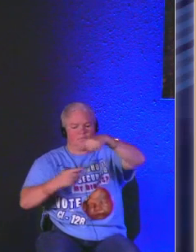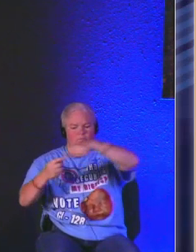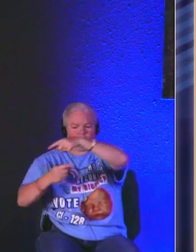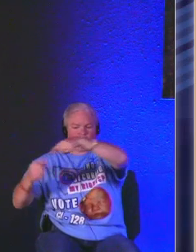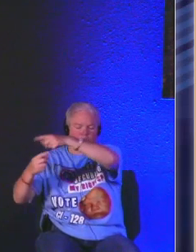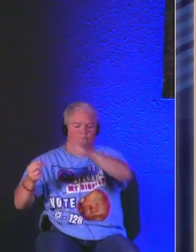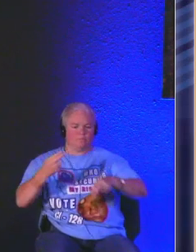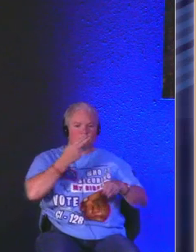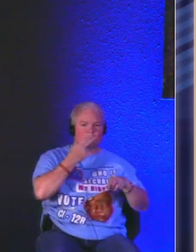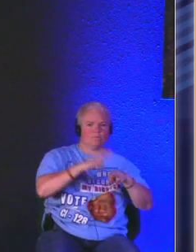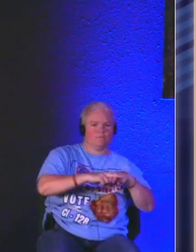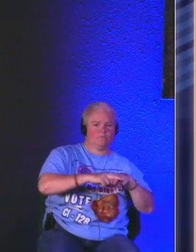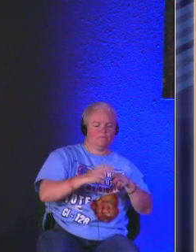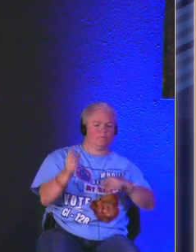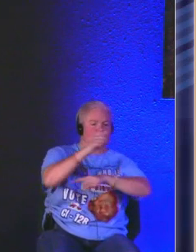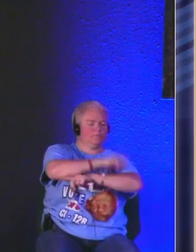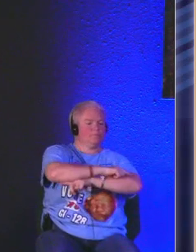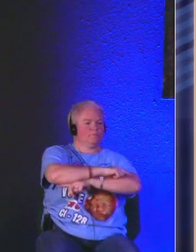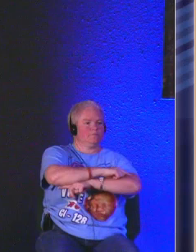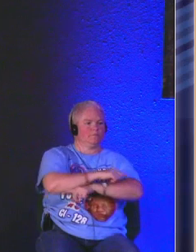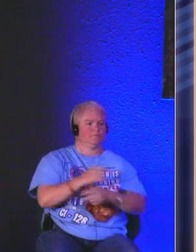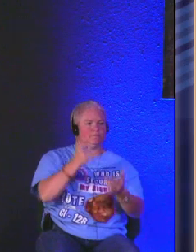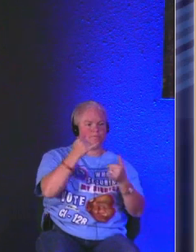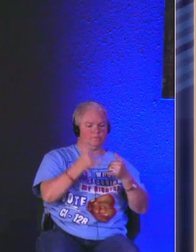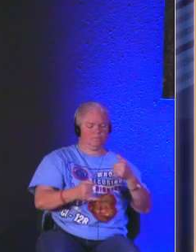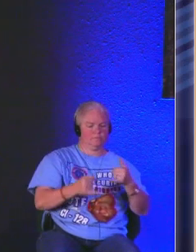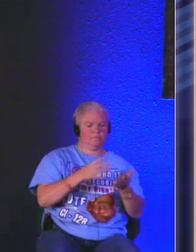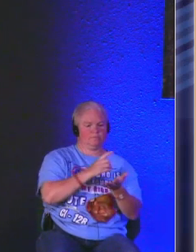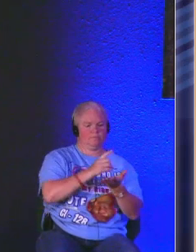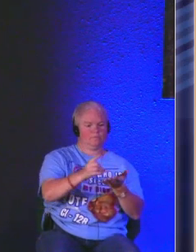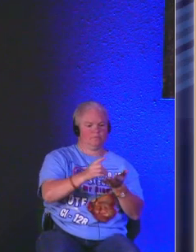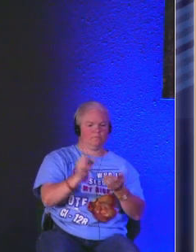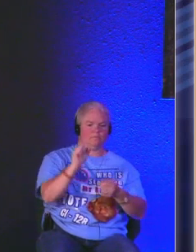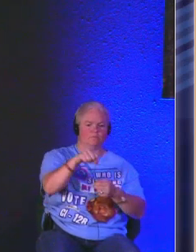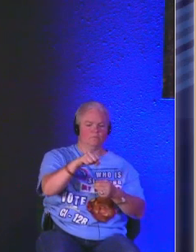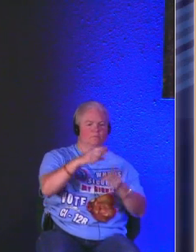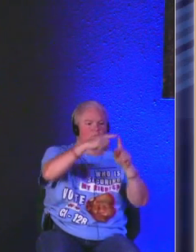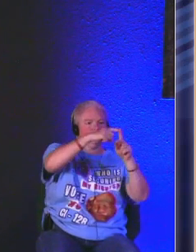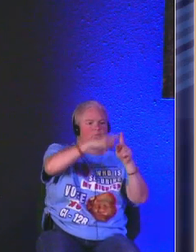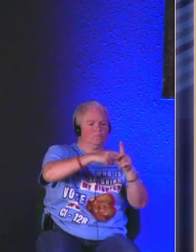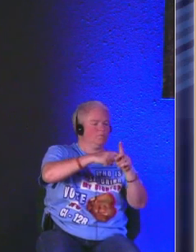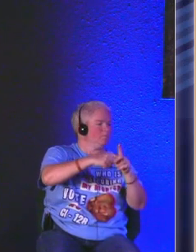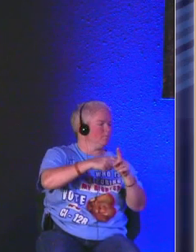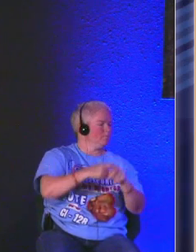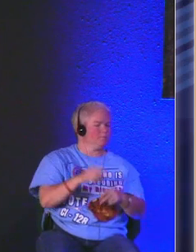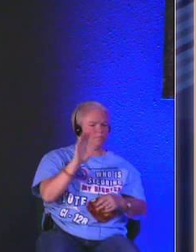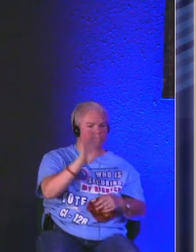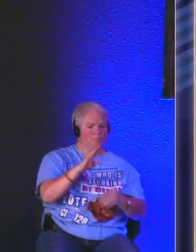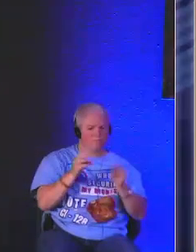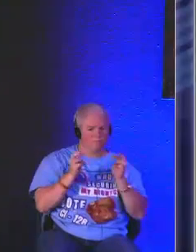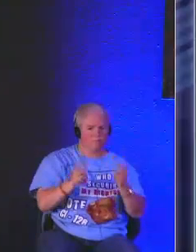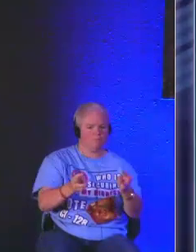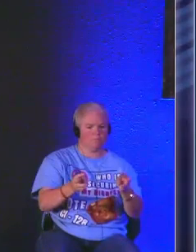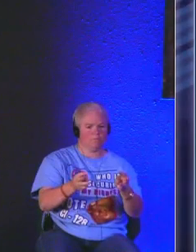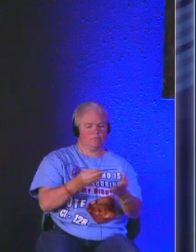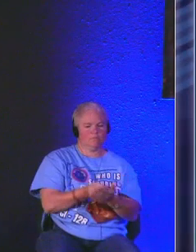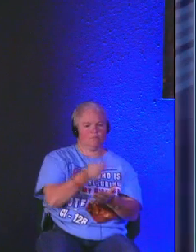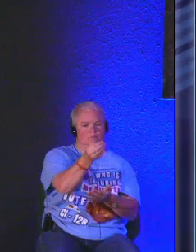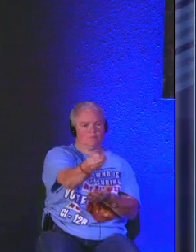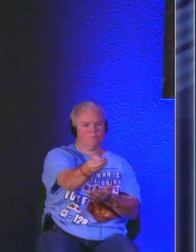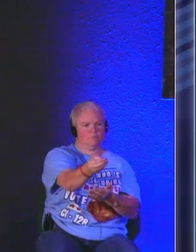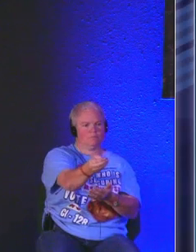us but it's always a fun day and that happens the last sunday of every month all right we got four ways to give